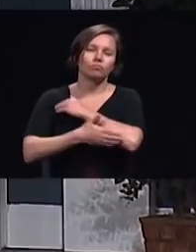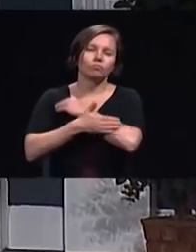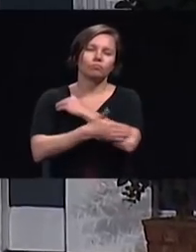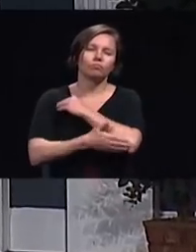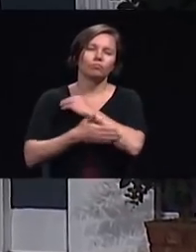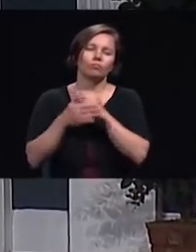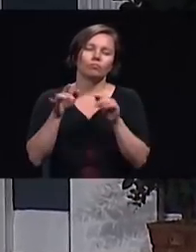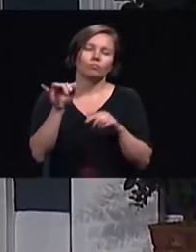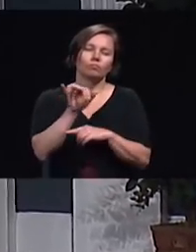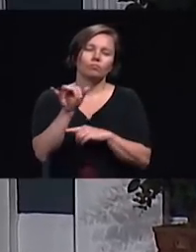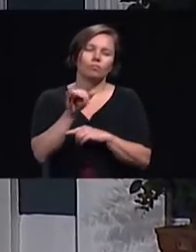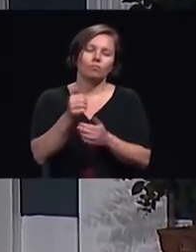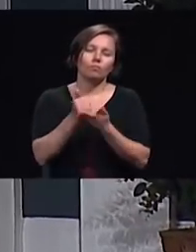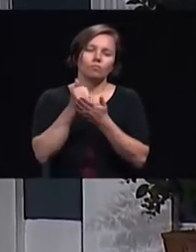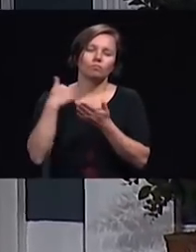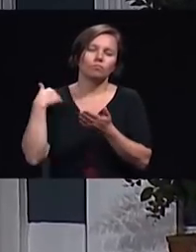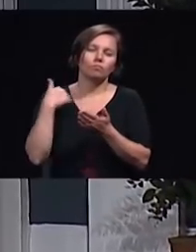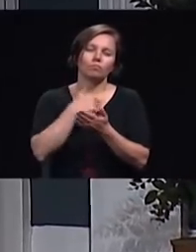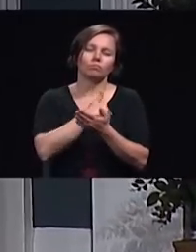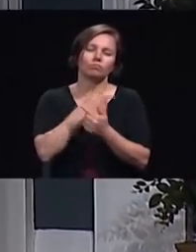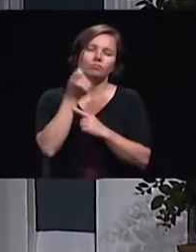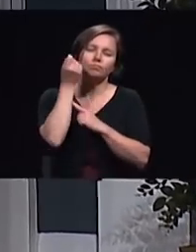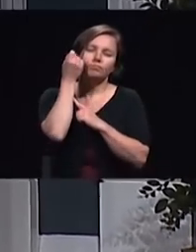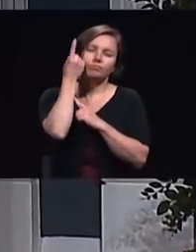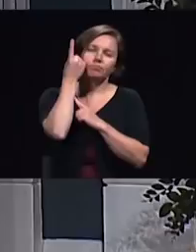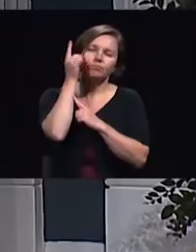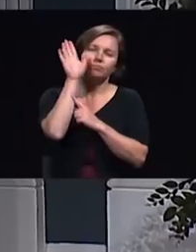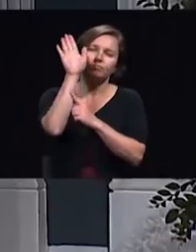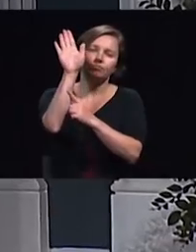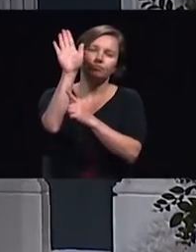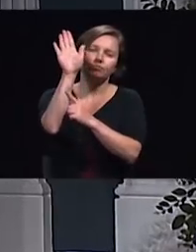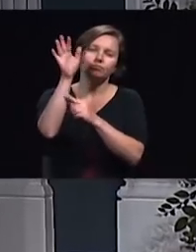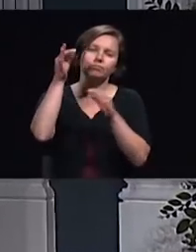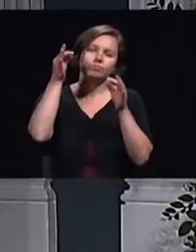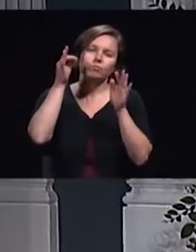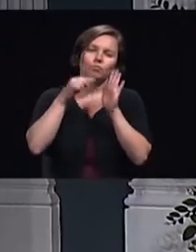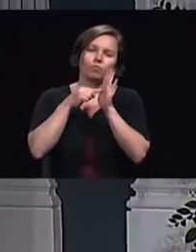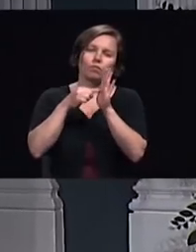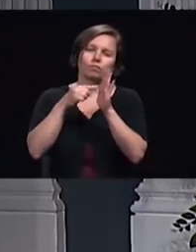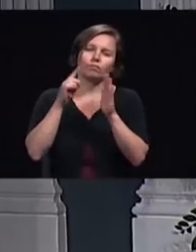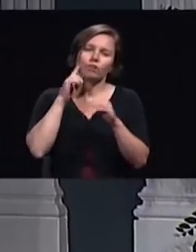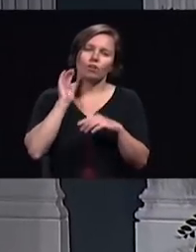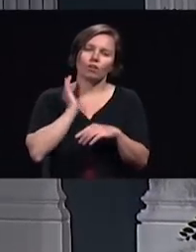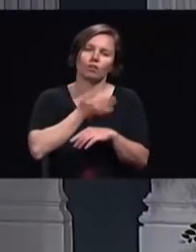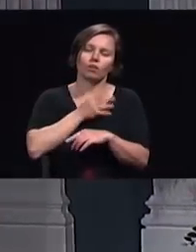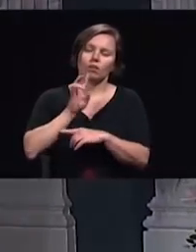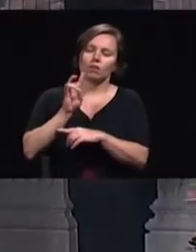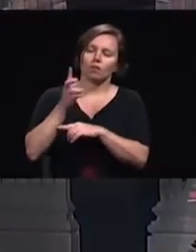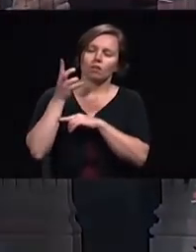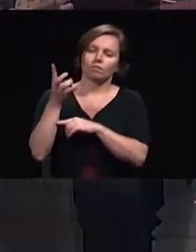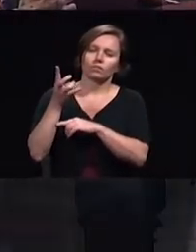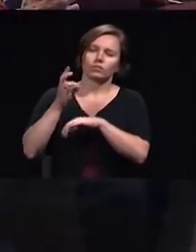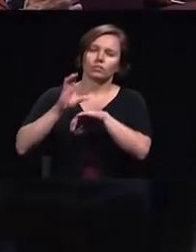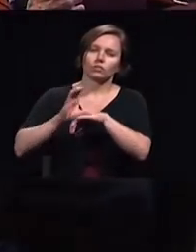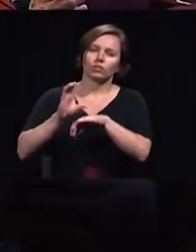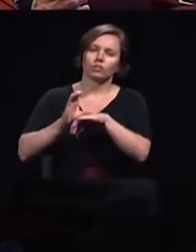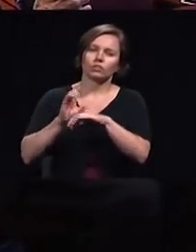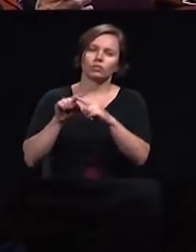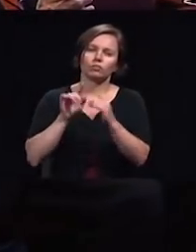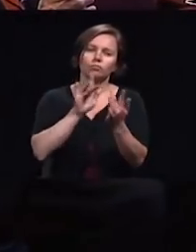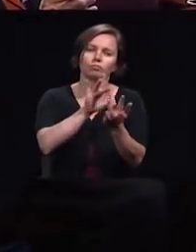now to understand your will for the Seventh-day Adventist Church in reaching people